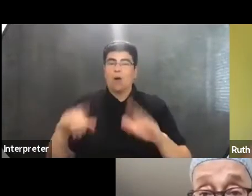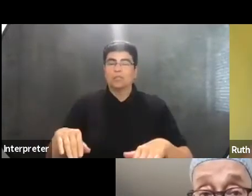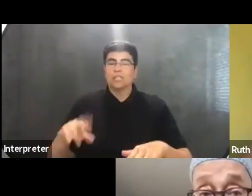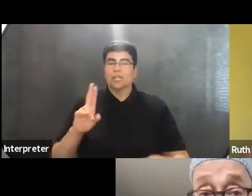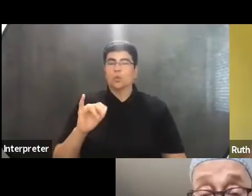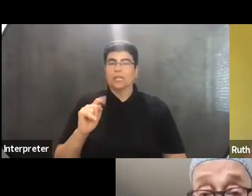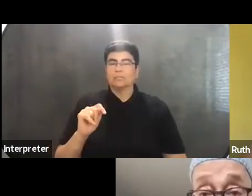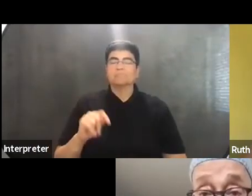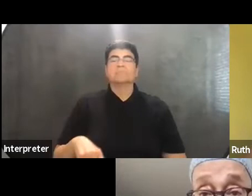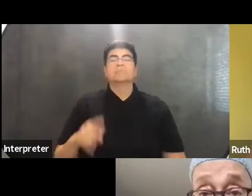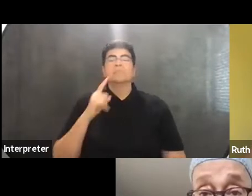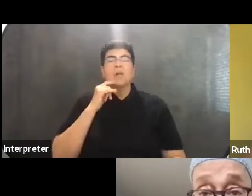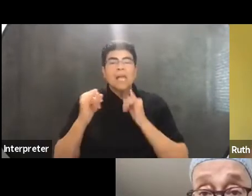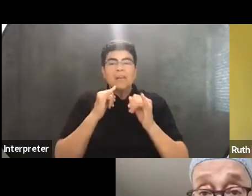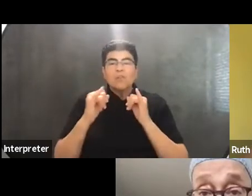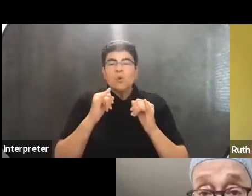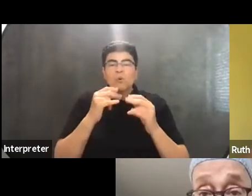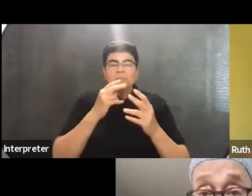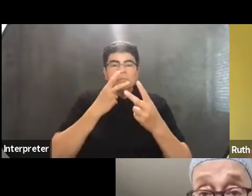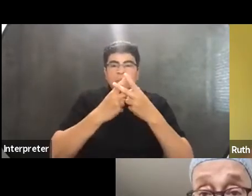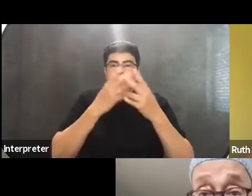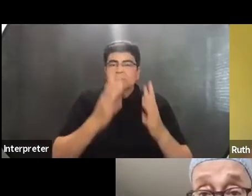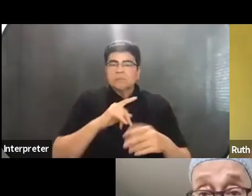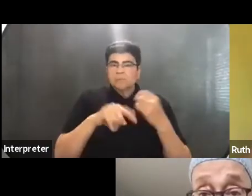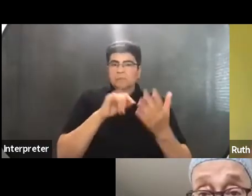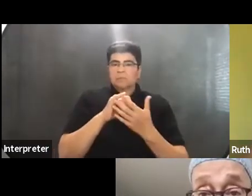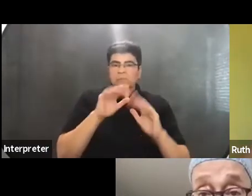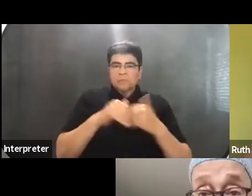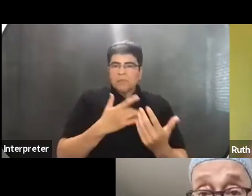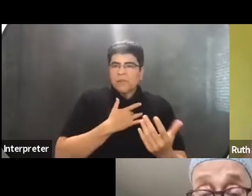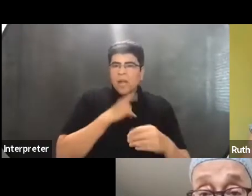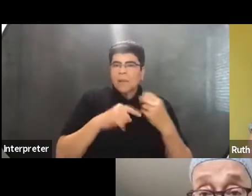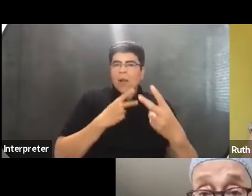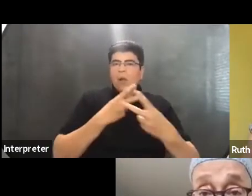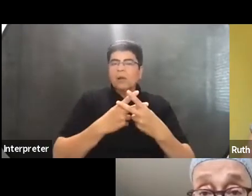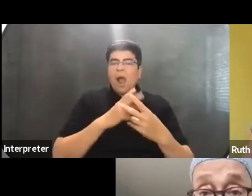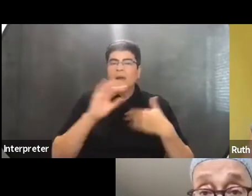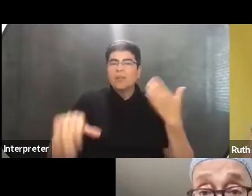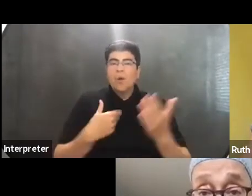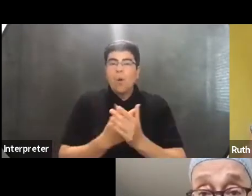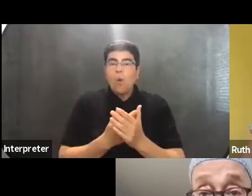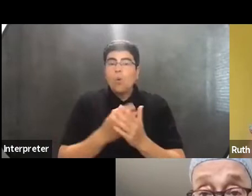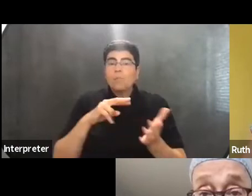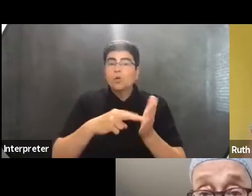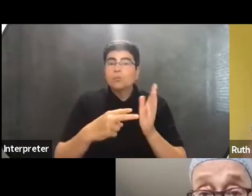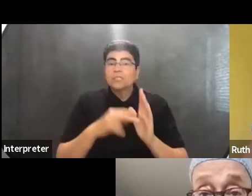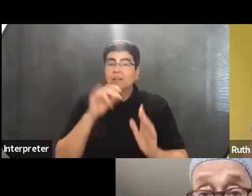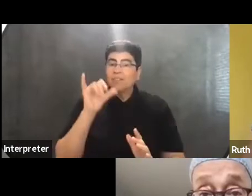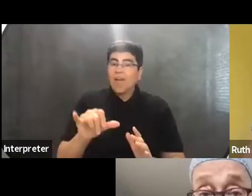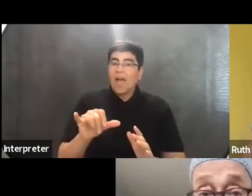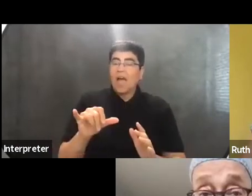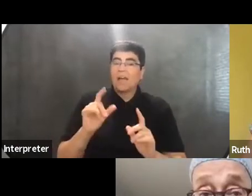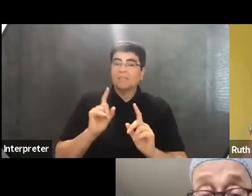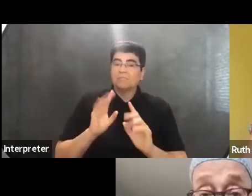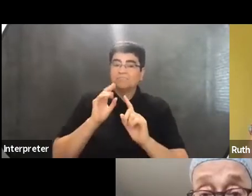interview prisoners about their conditions of confinement. And the entire purpose of this formation